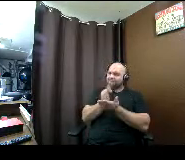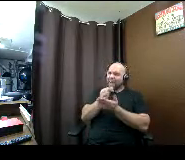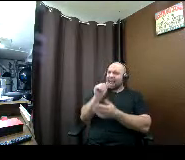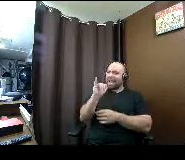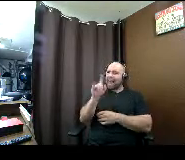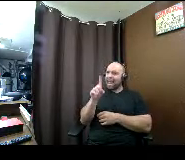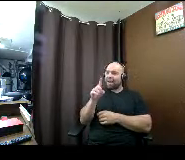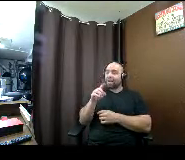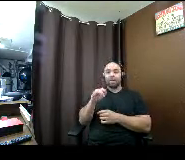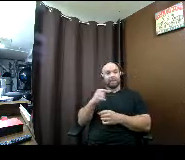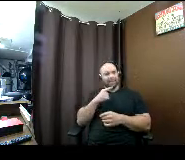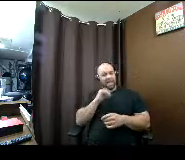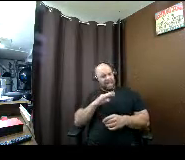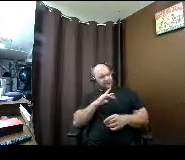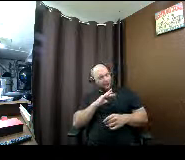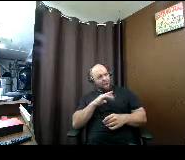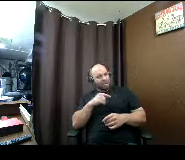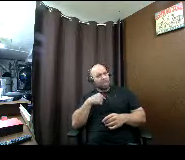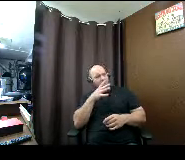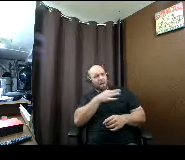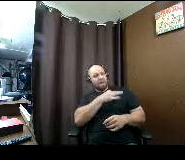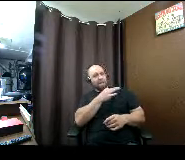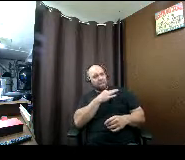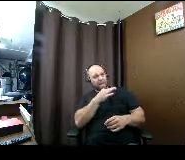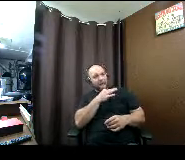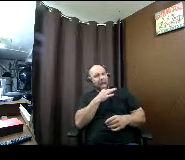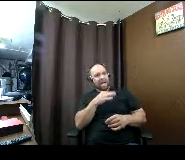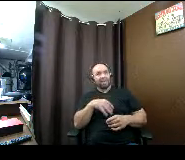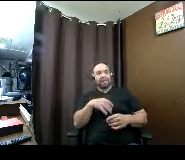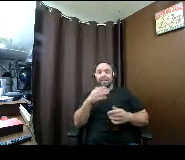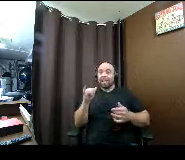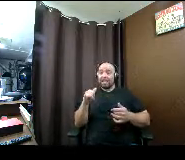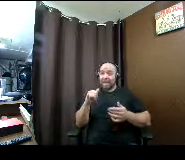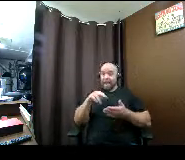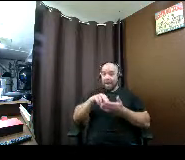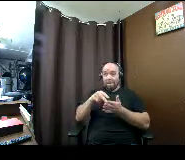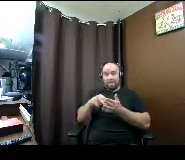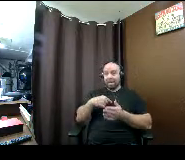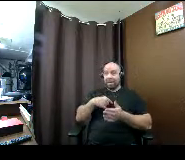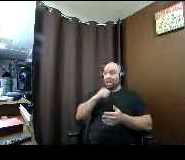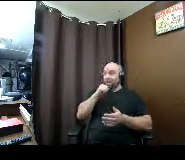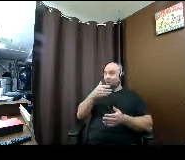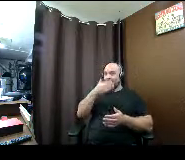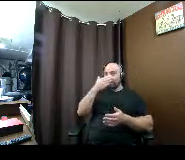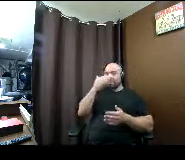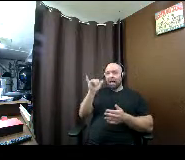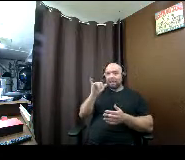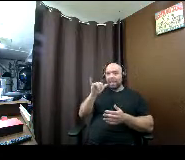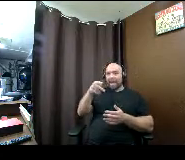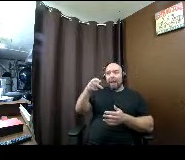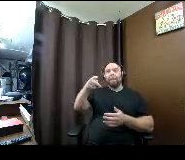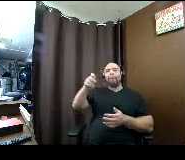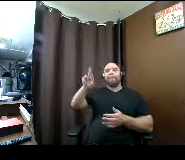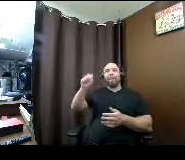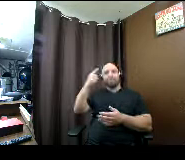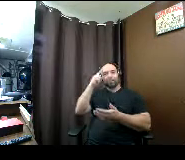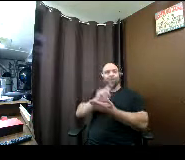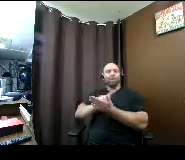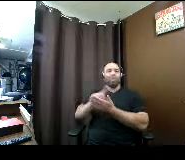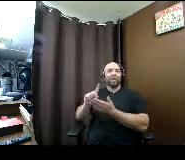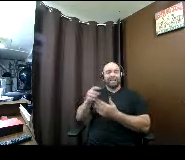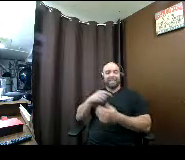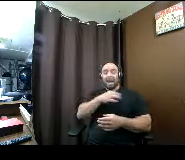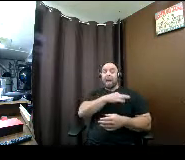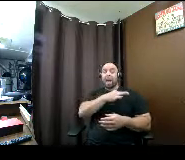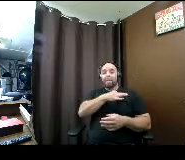that point forty dollars meant me not smelling like pepperoncinis for a week and so i was completely ready for that so i applied for financial